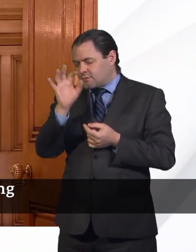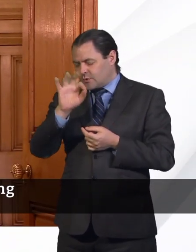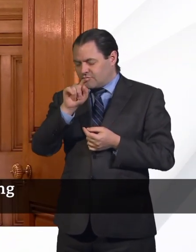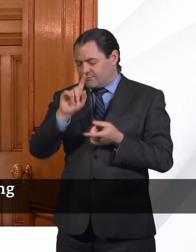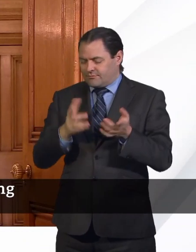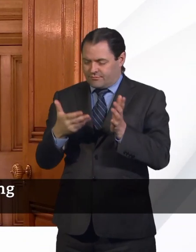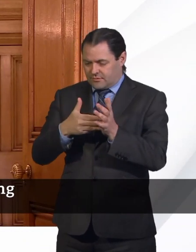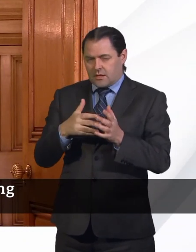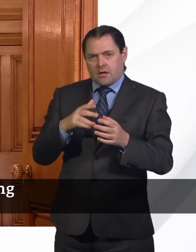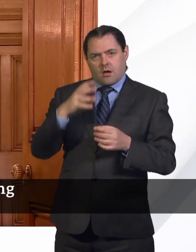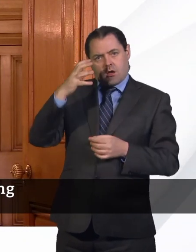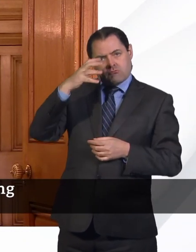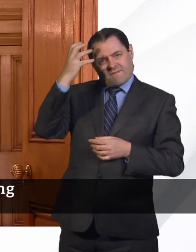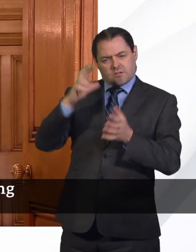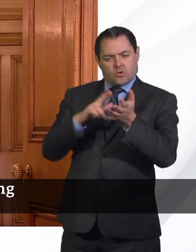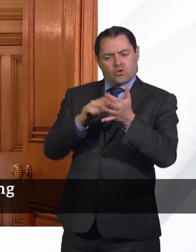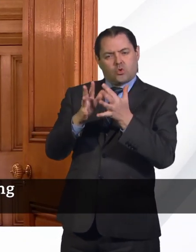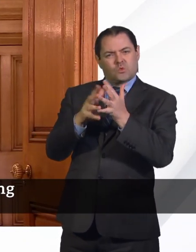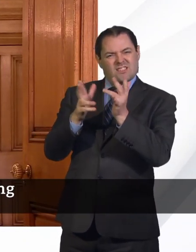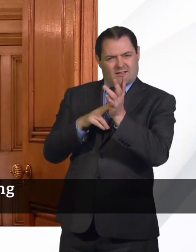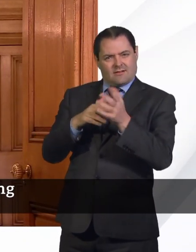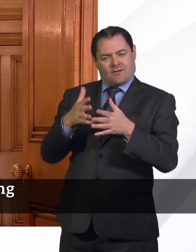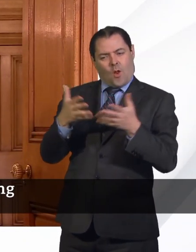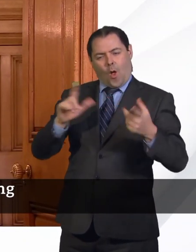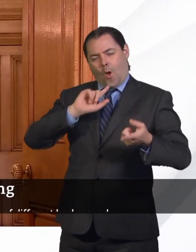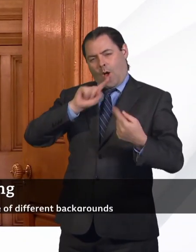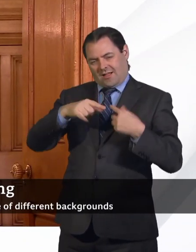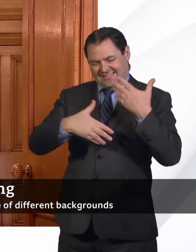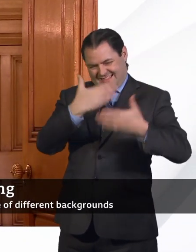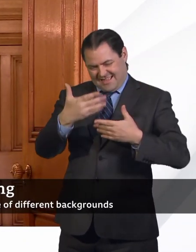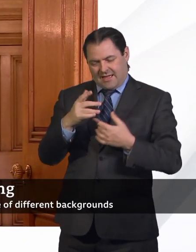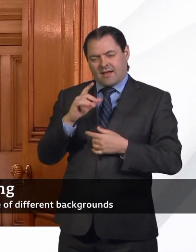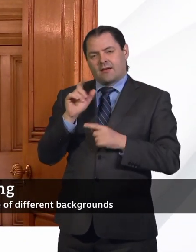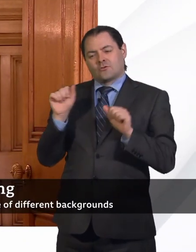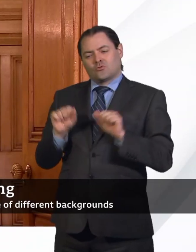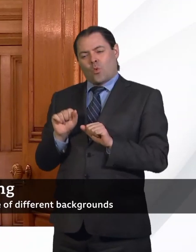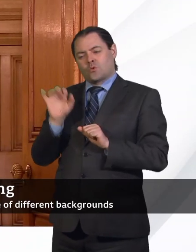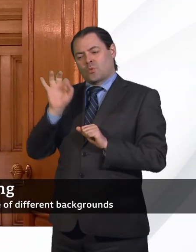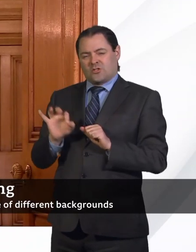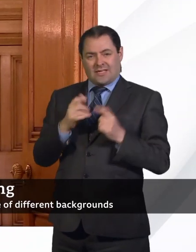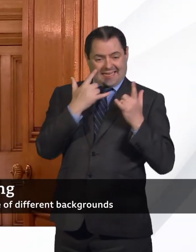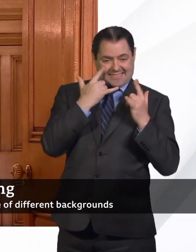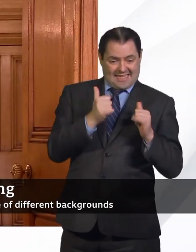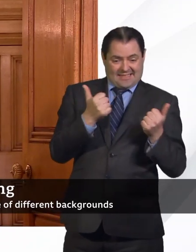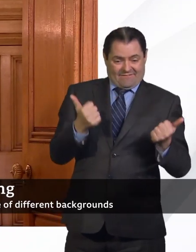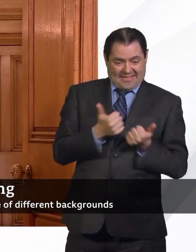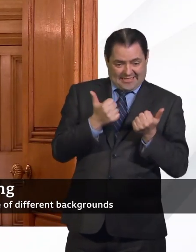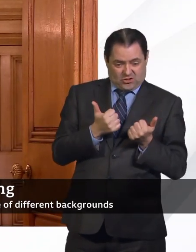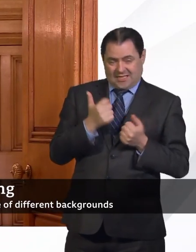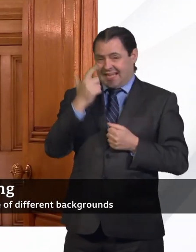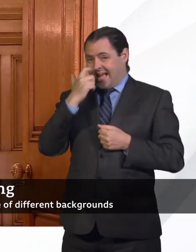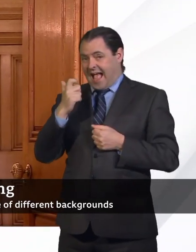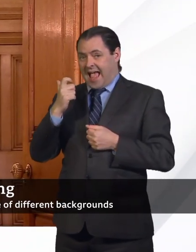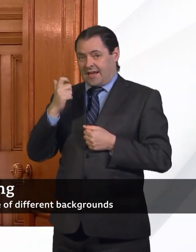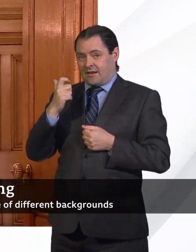Professor Newton gave the long answer, if you like. The short answer to the question of the gap between tests done and capacity is